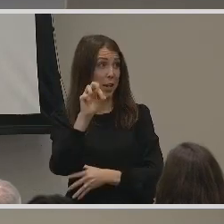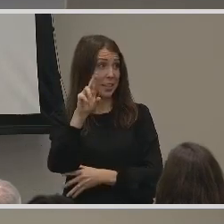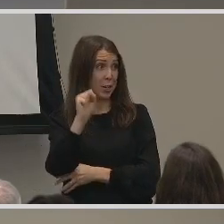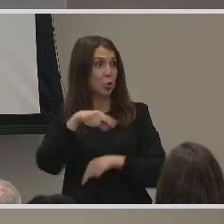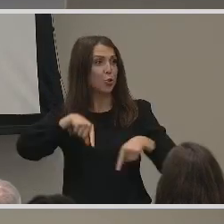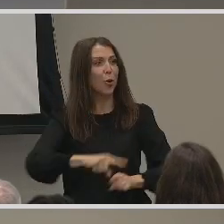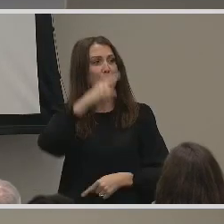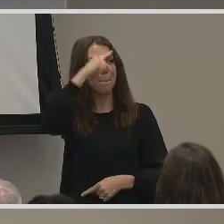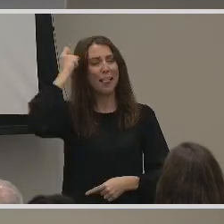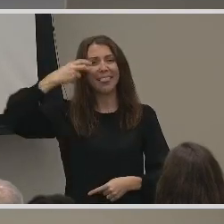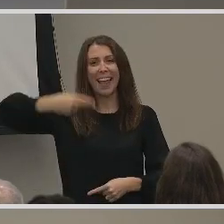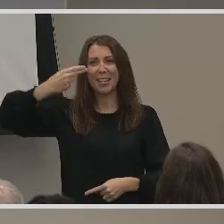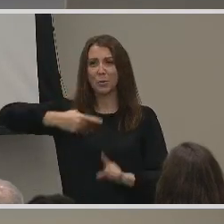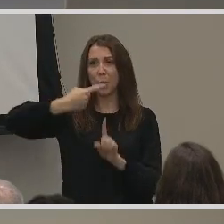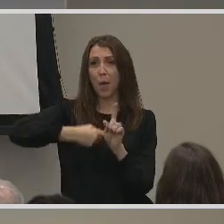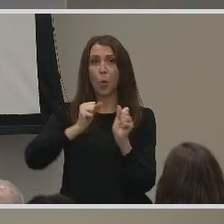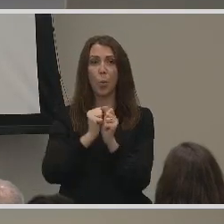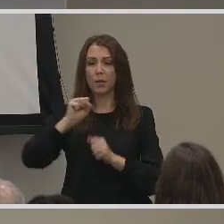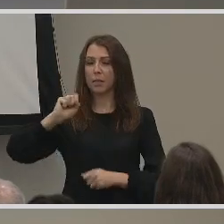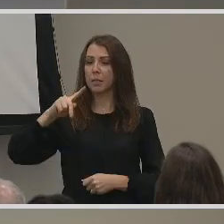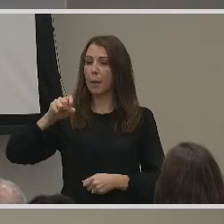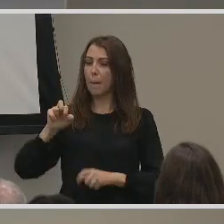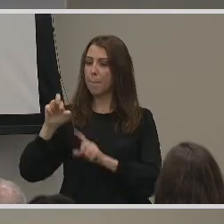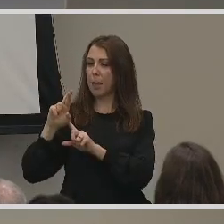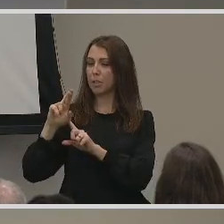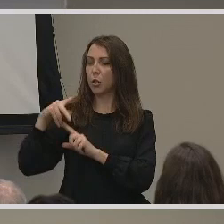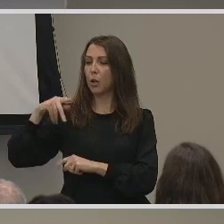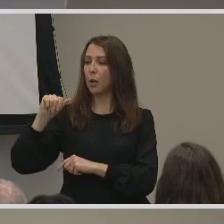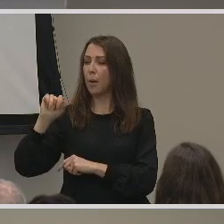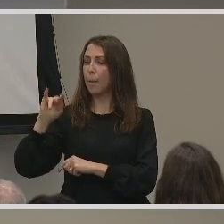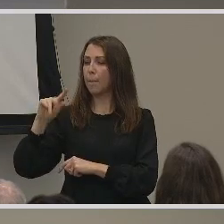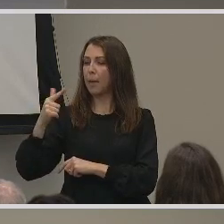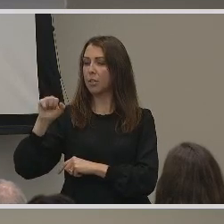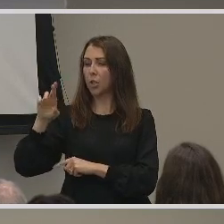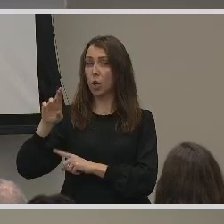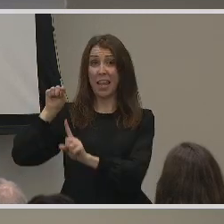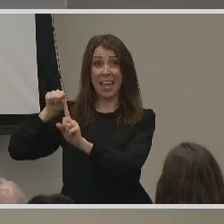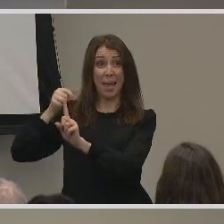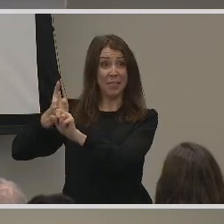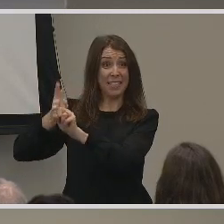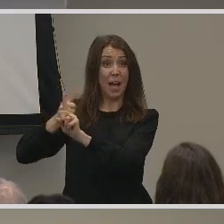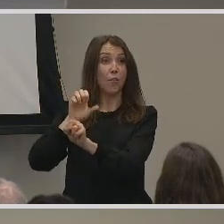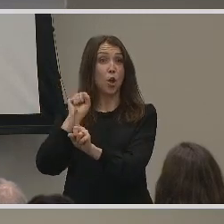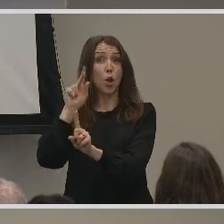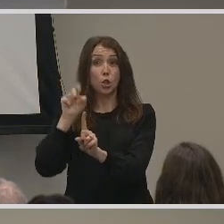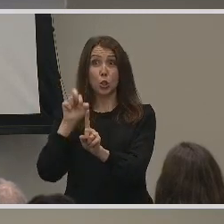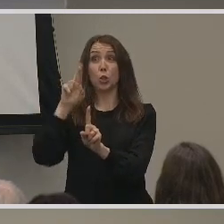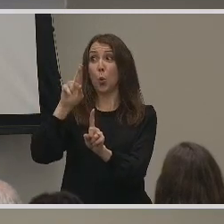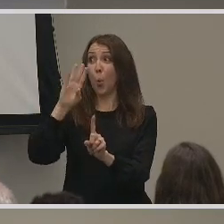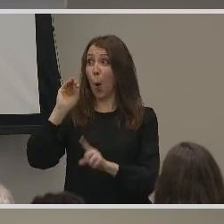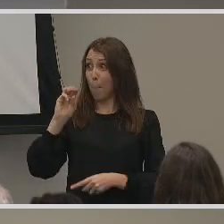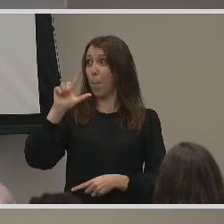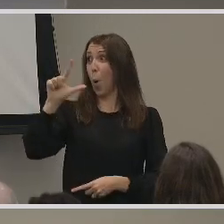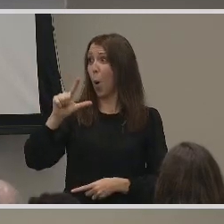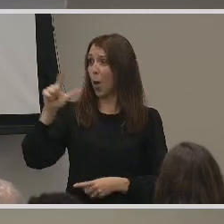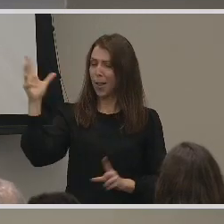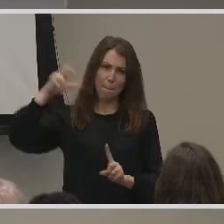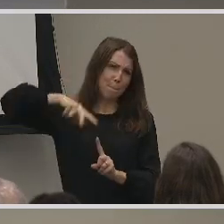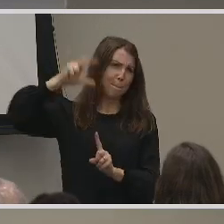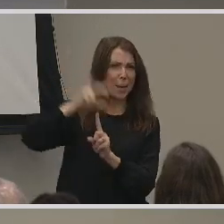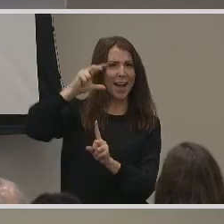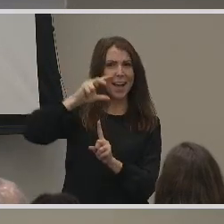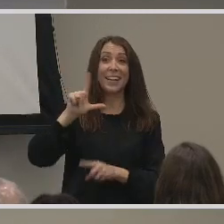Month with Spencer Paysinger. Now, he is a Super Bowl champion linebacker who turned